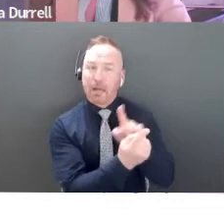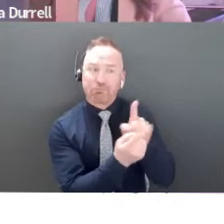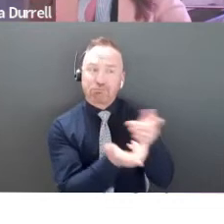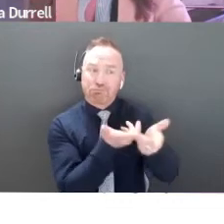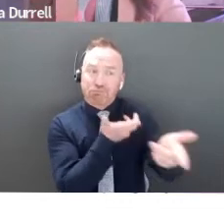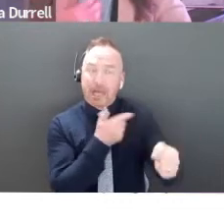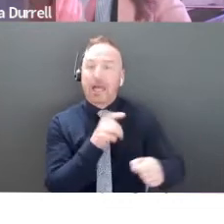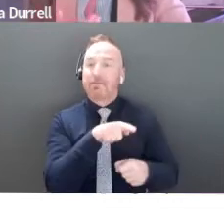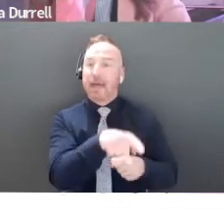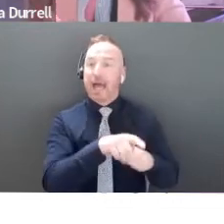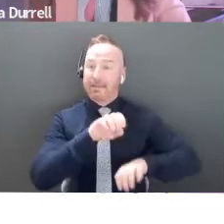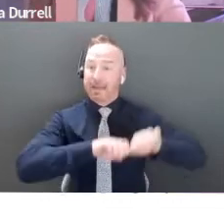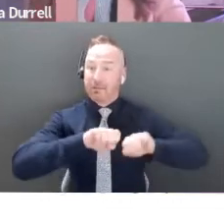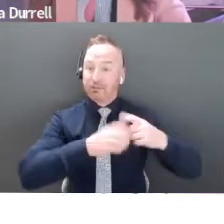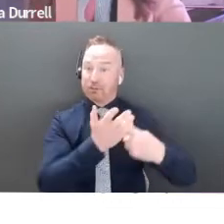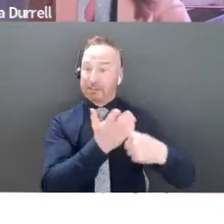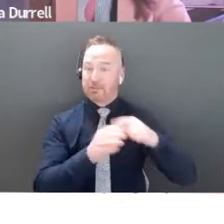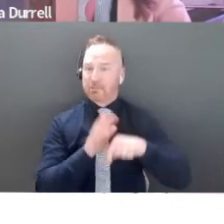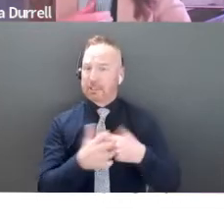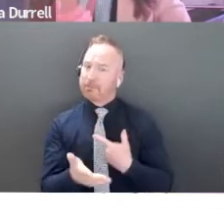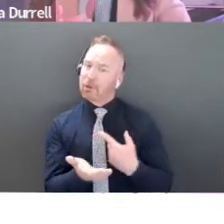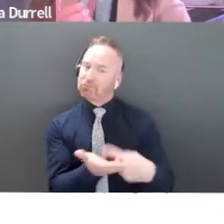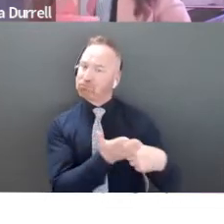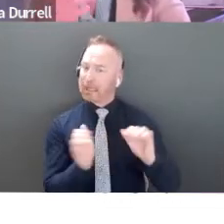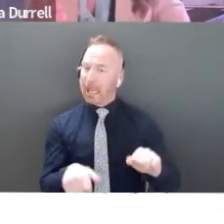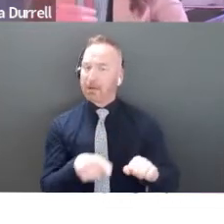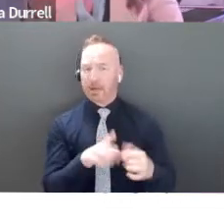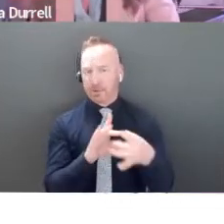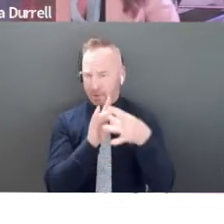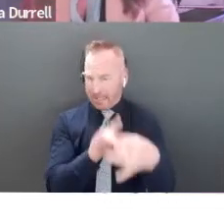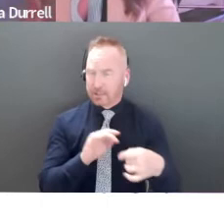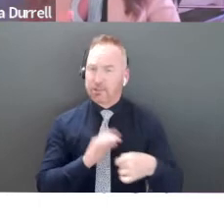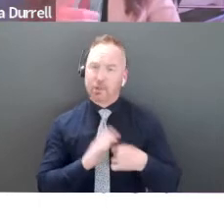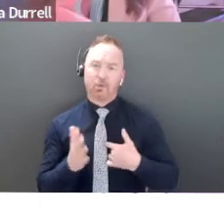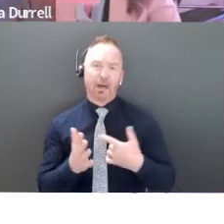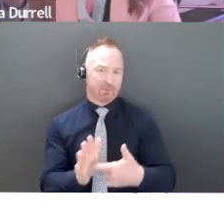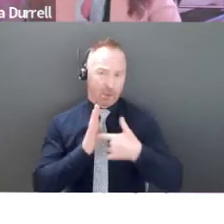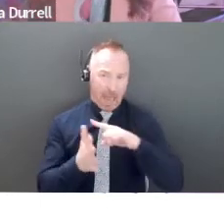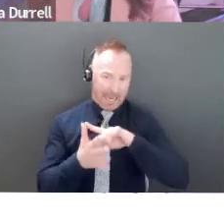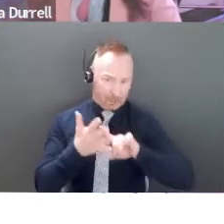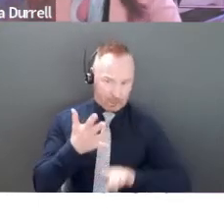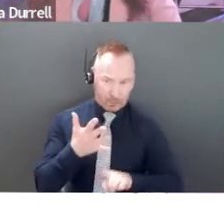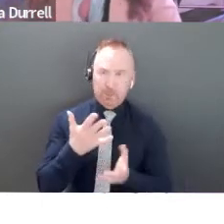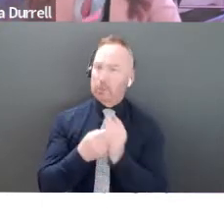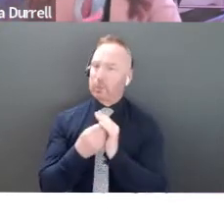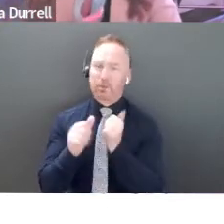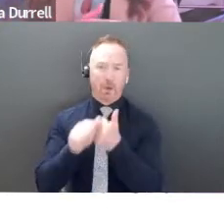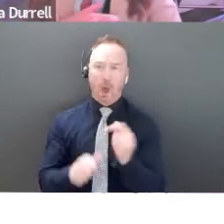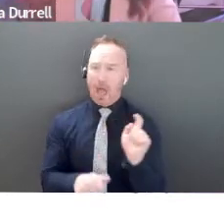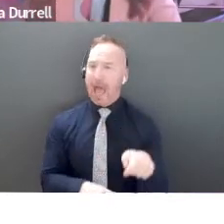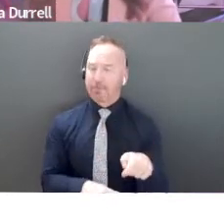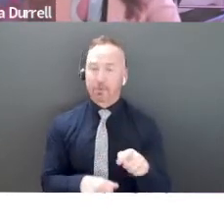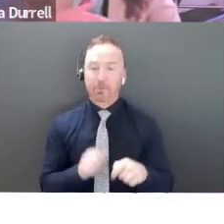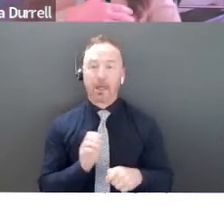up for discussion when you get into due diligence. And sometimes like what I like to see often, we see this a lot in Canada